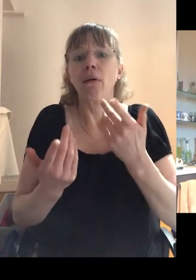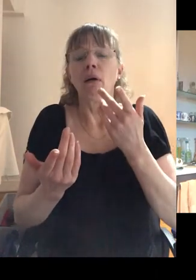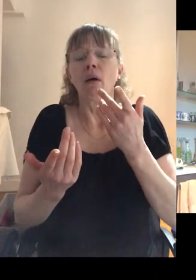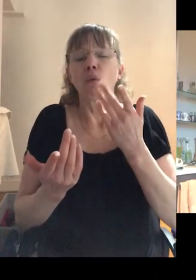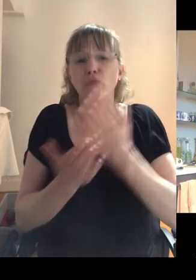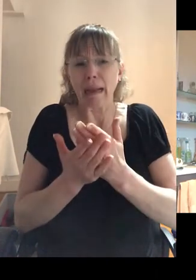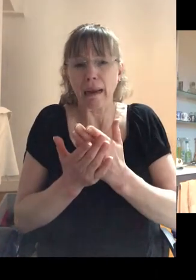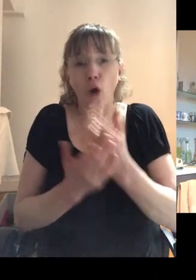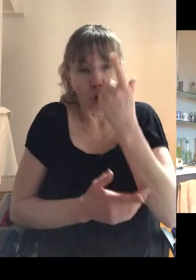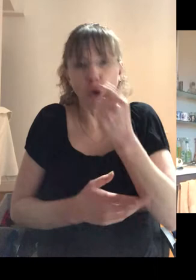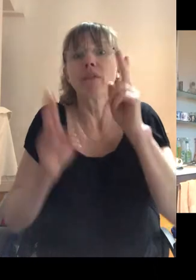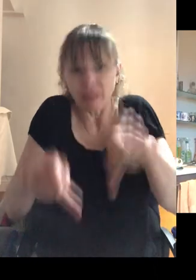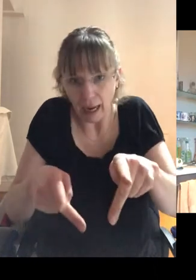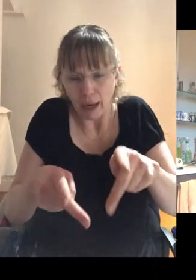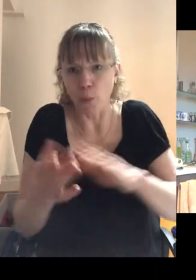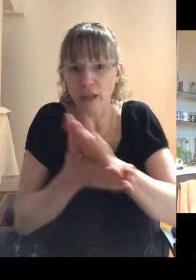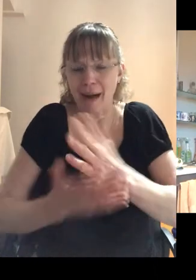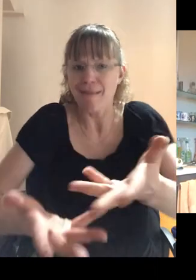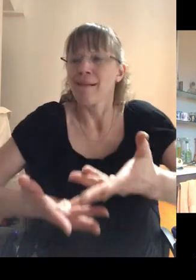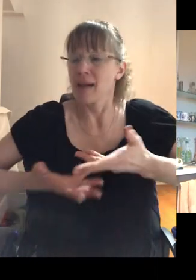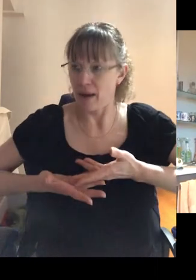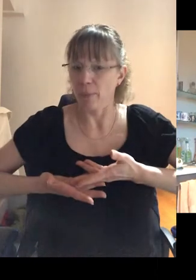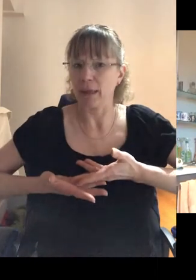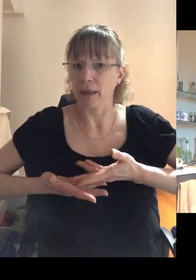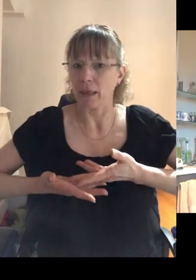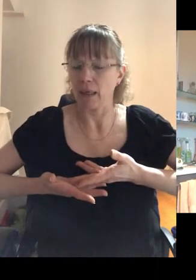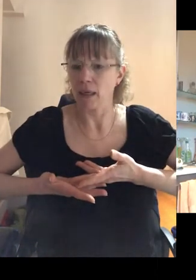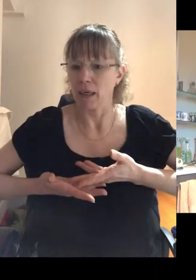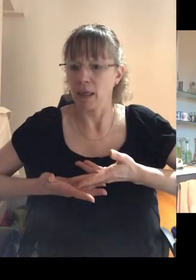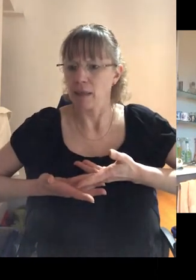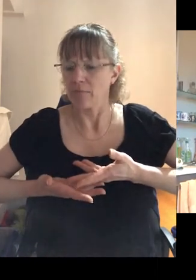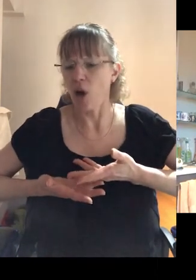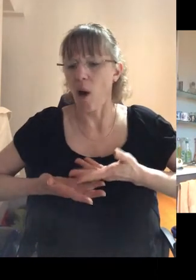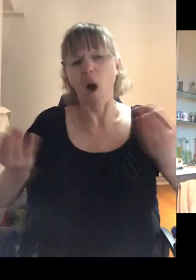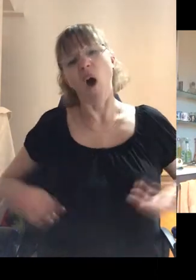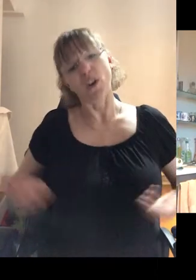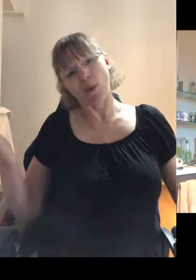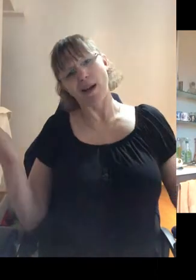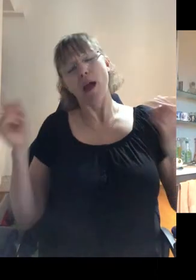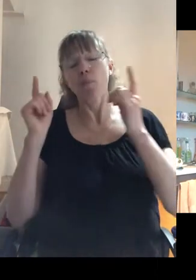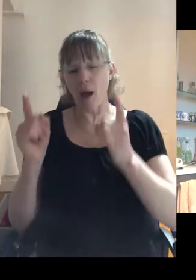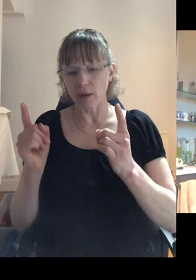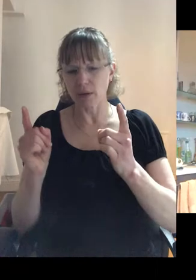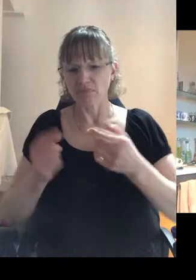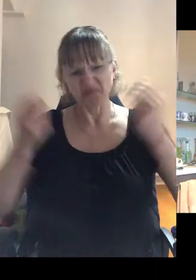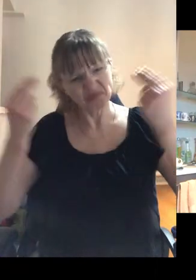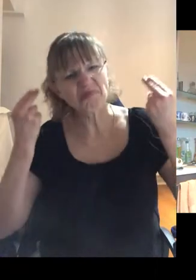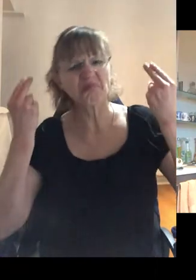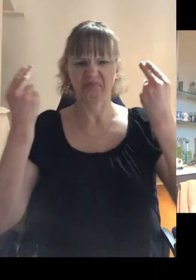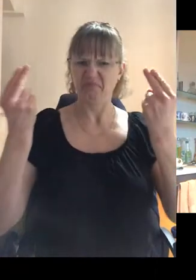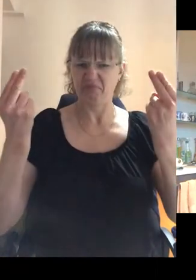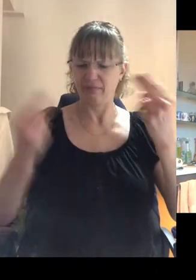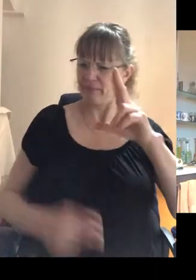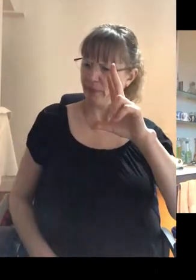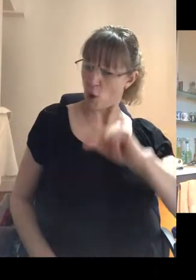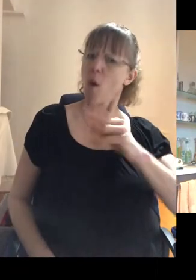losing your life that gave me a, a level of, not devil may care attitude, but a level of bravado in the sense of,